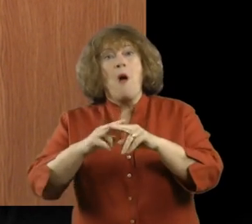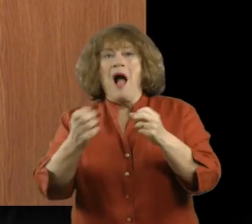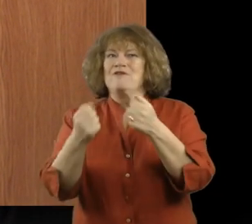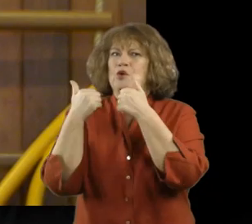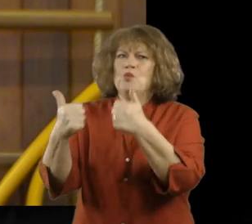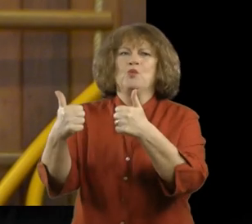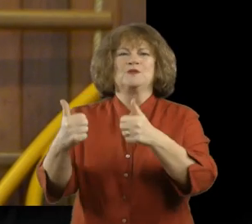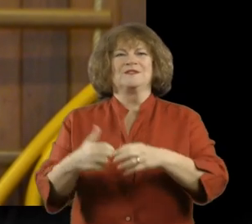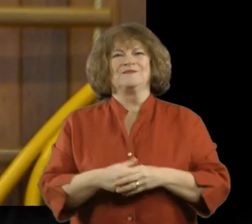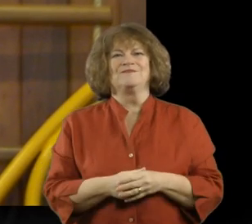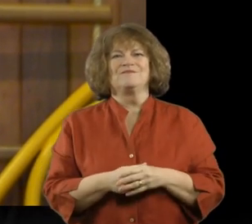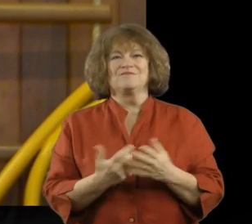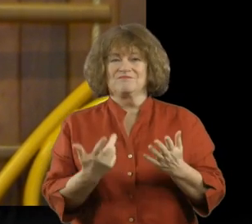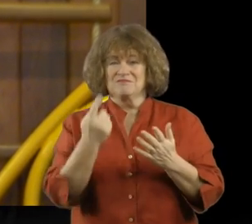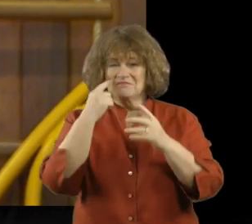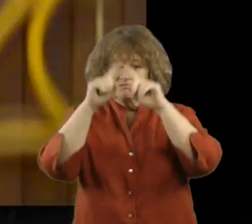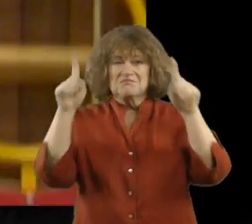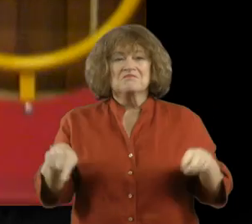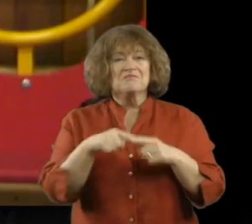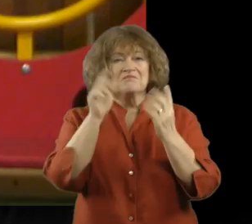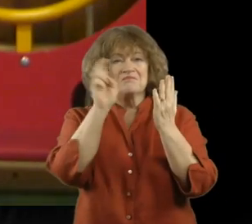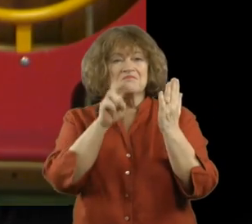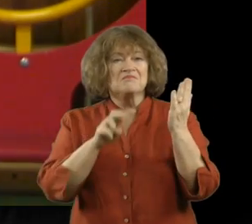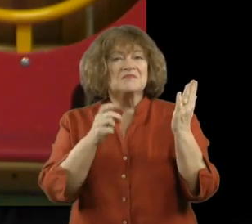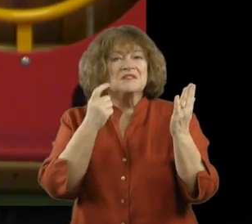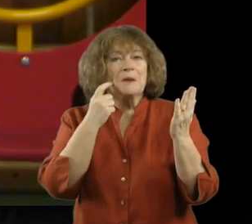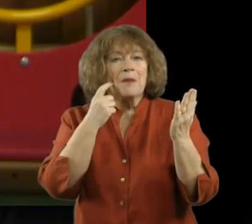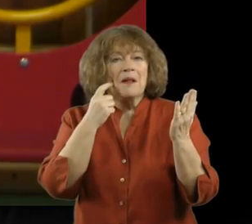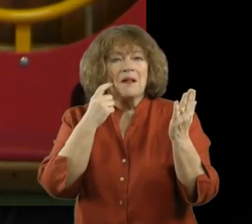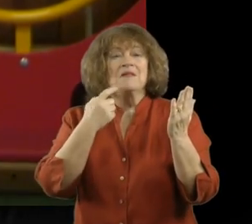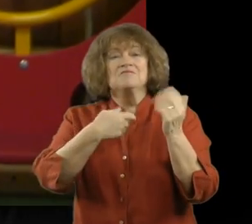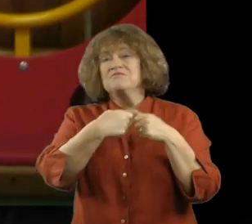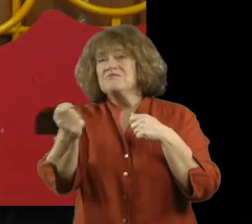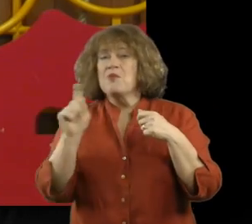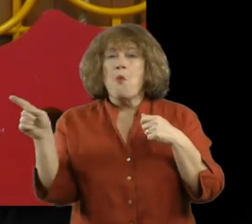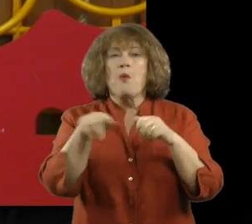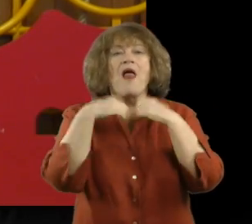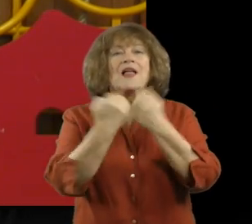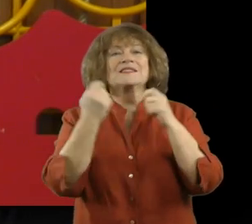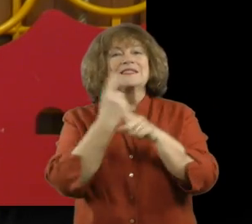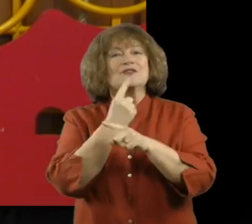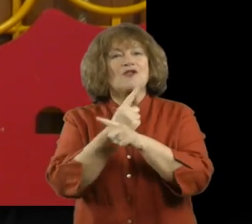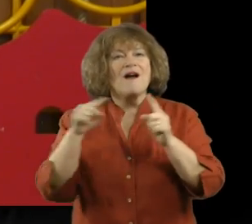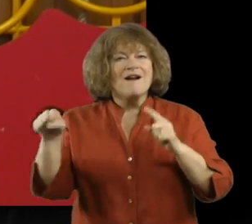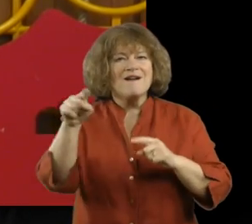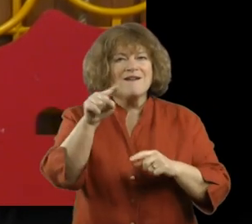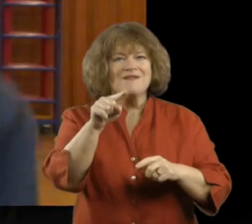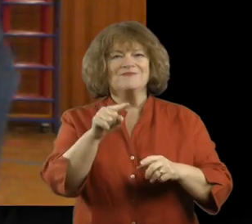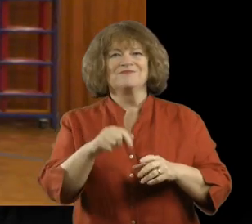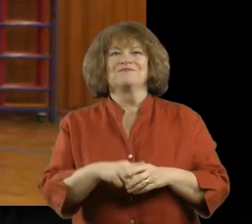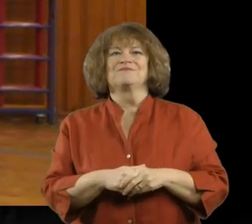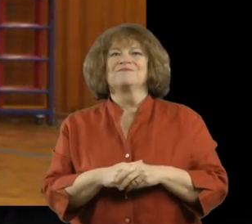walking. We made a simple entry form. And we sent it out to all form teachers.